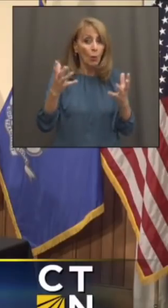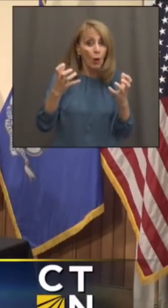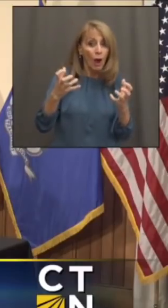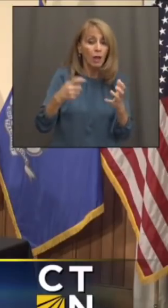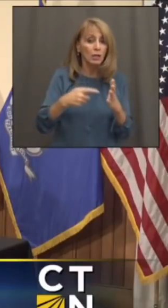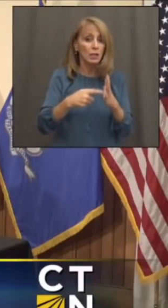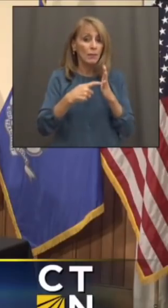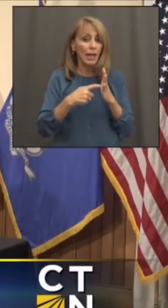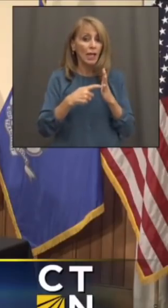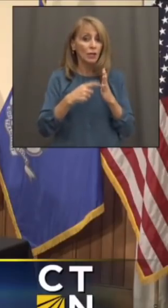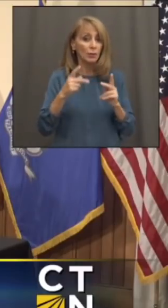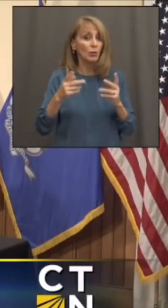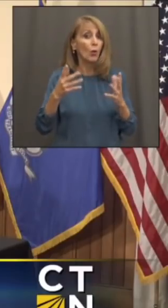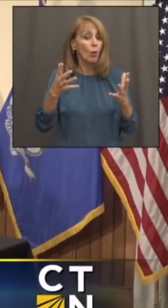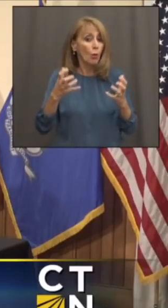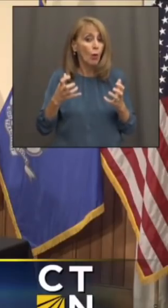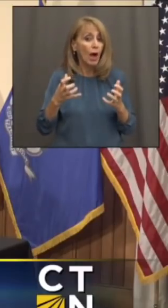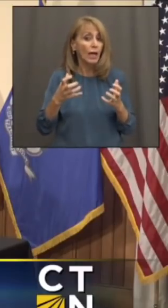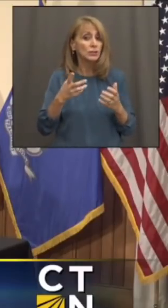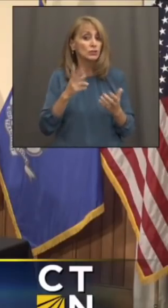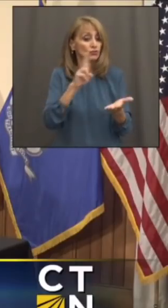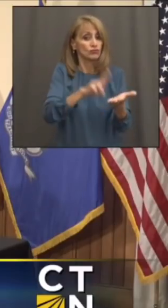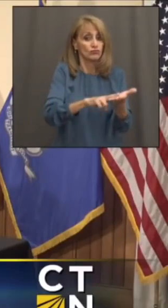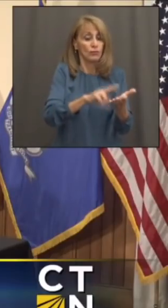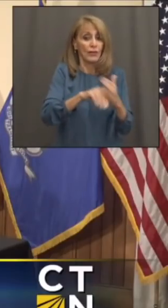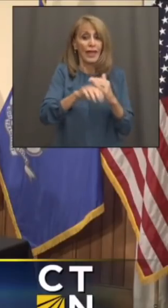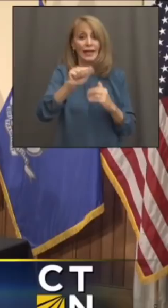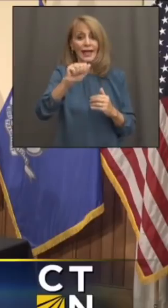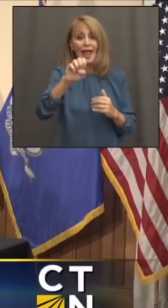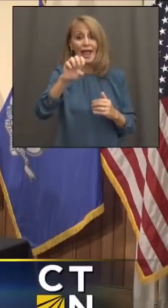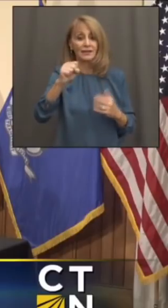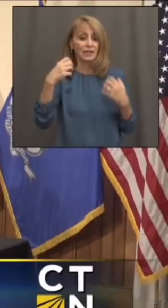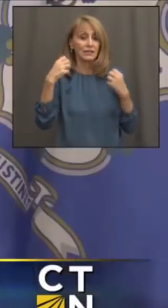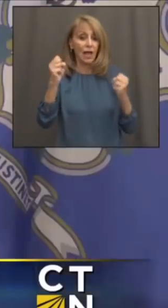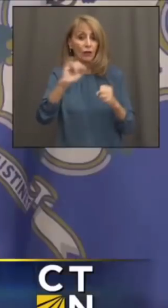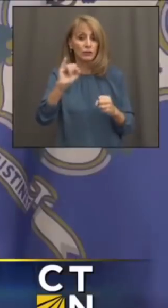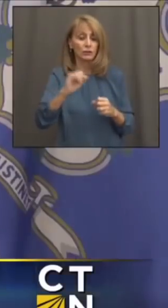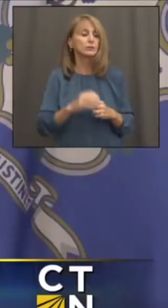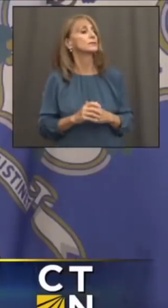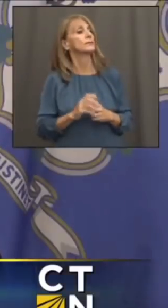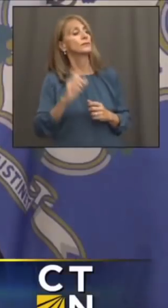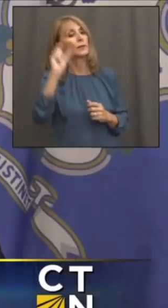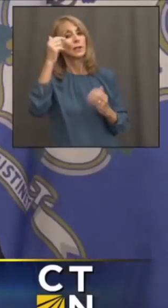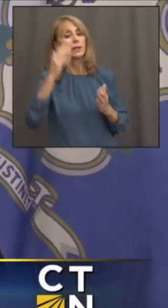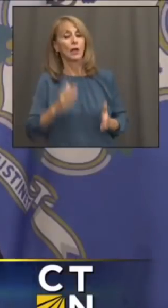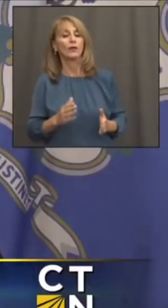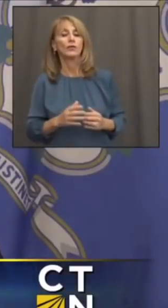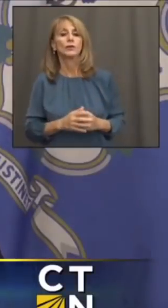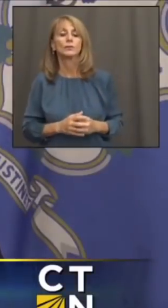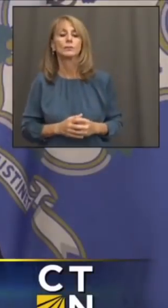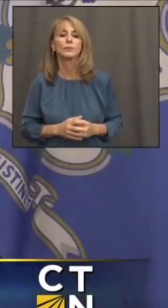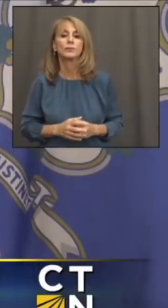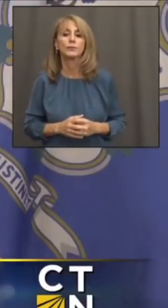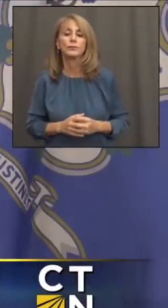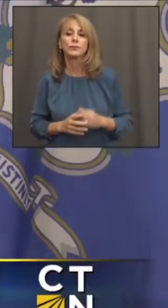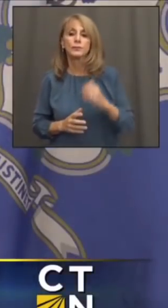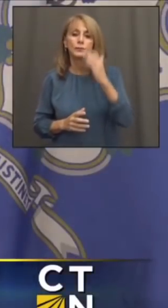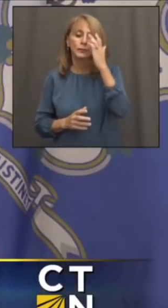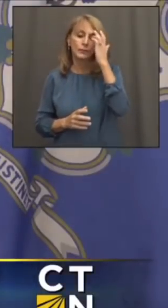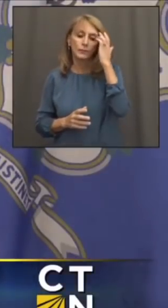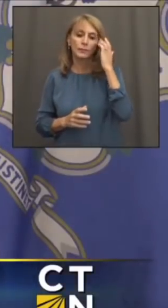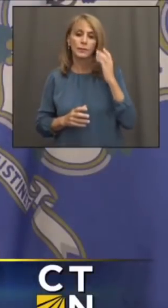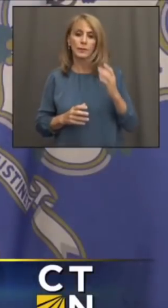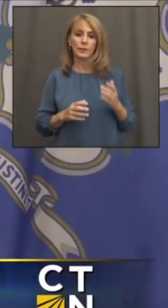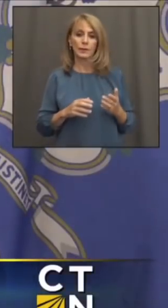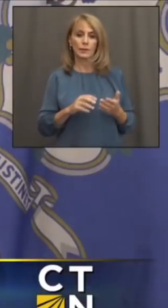this something you're hearing from people that they want to enroll in Access Health at this point? I can start and then pass it right to James. The current